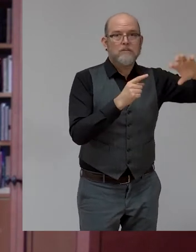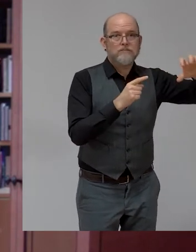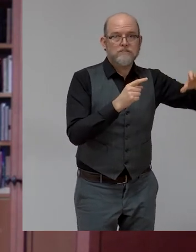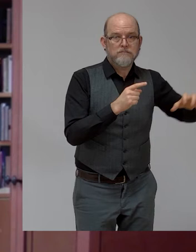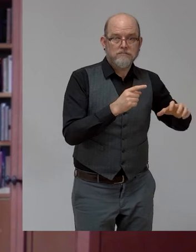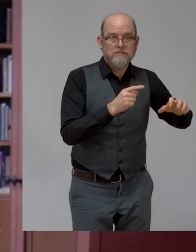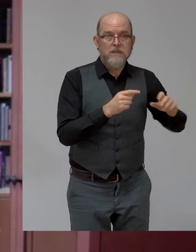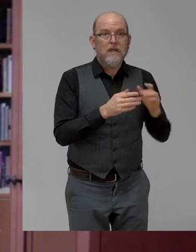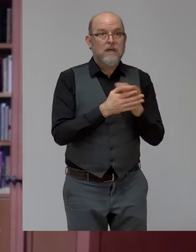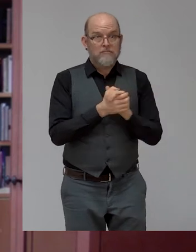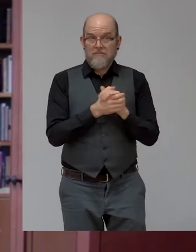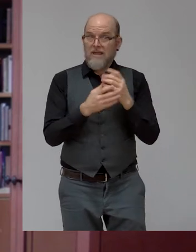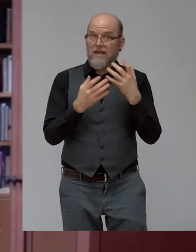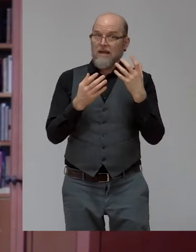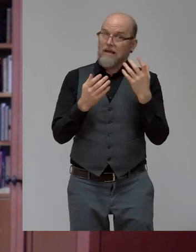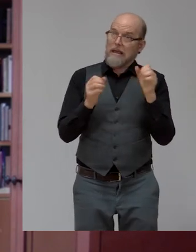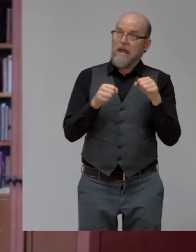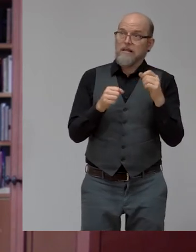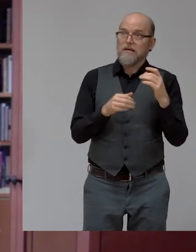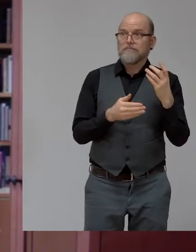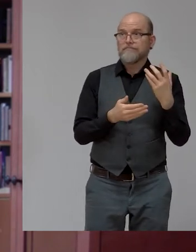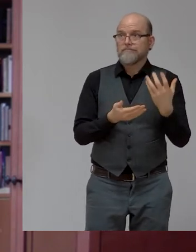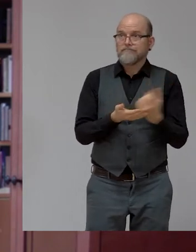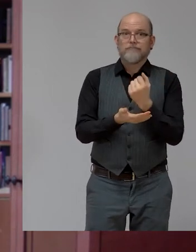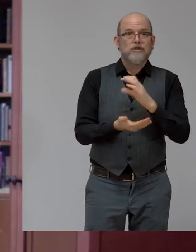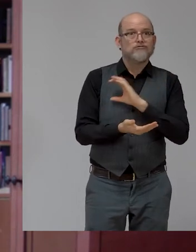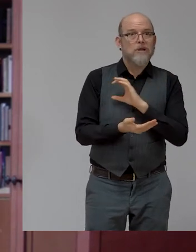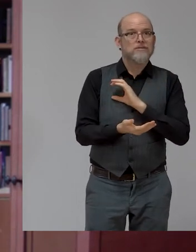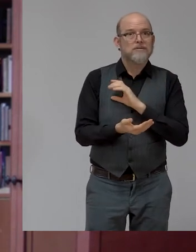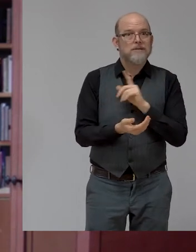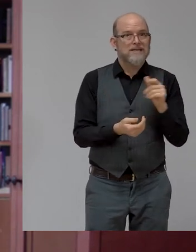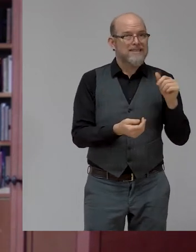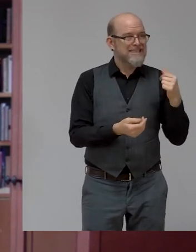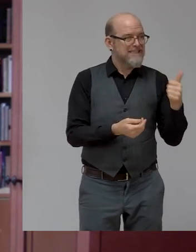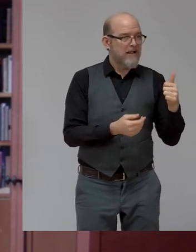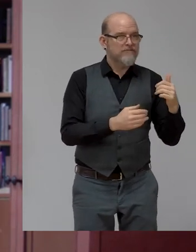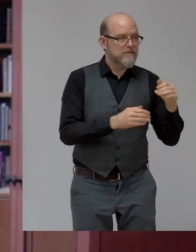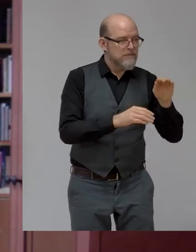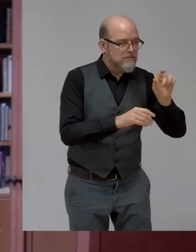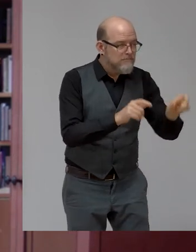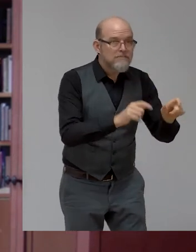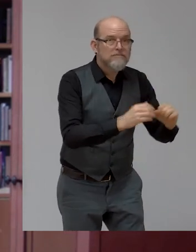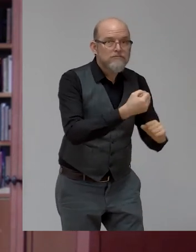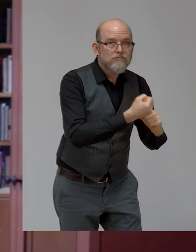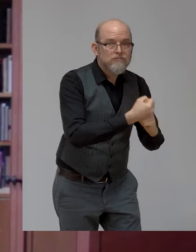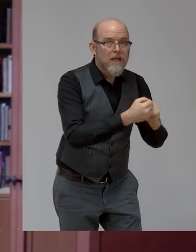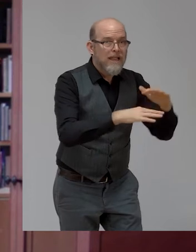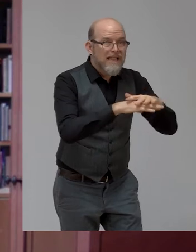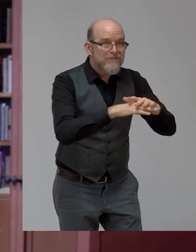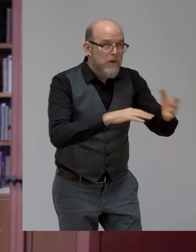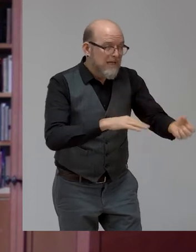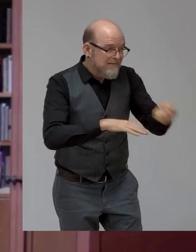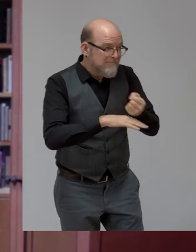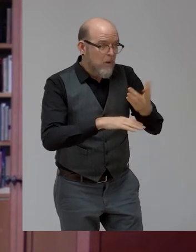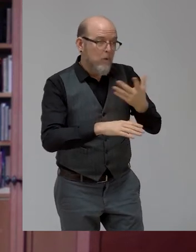makers and advocates to support those business networks, because they can play a crucial role in that mindset change that you were